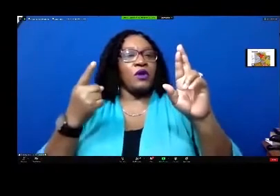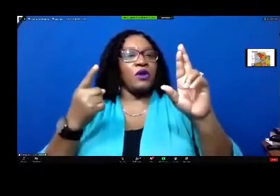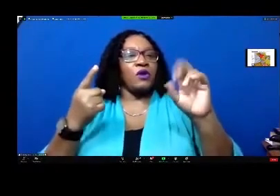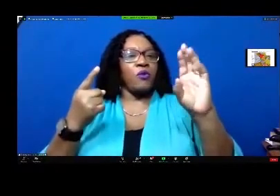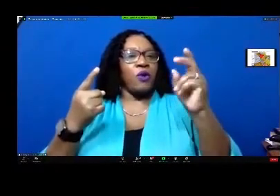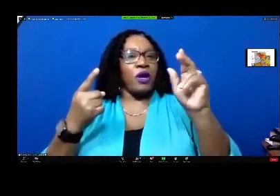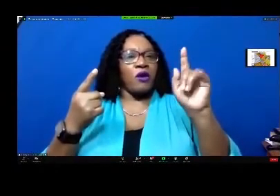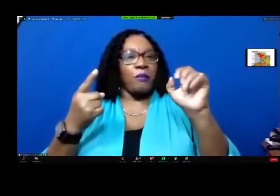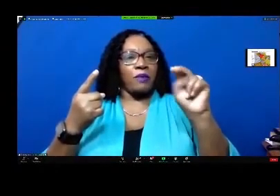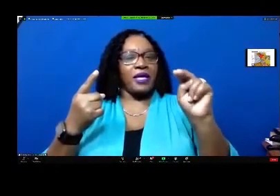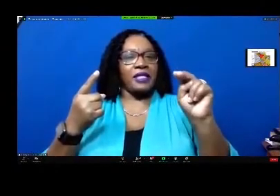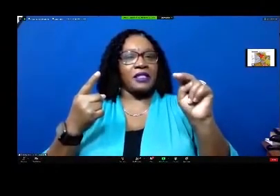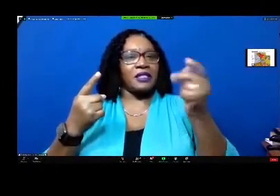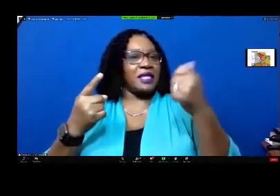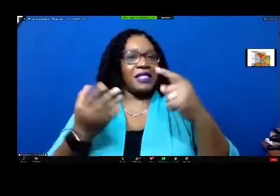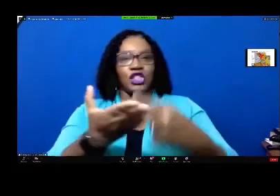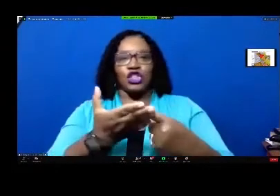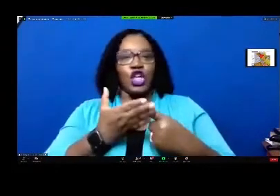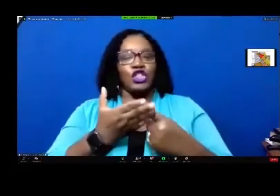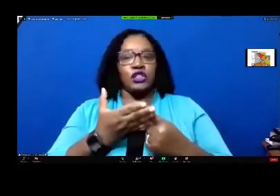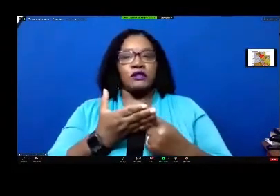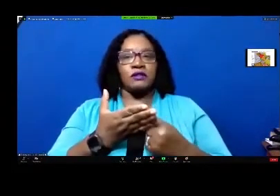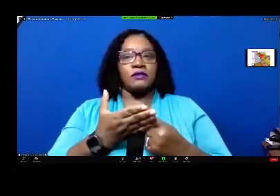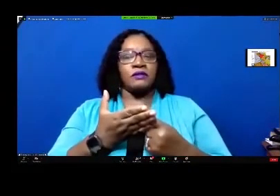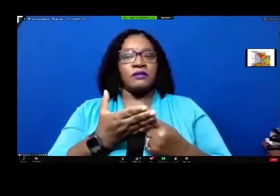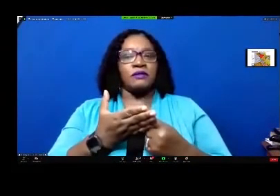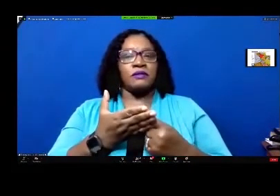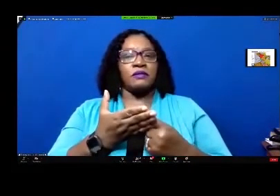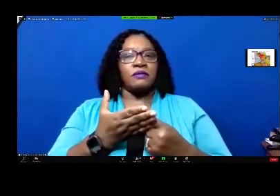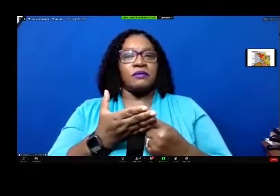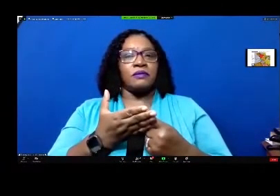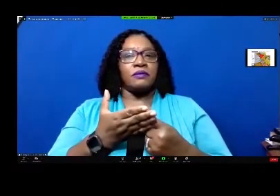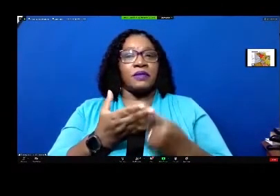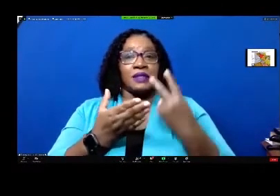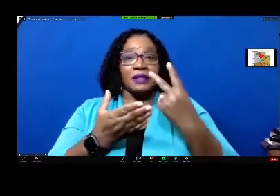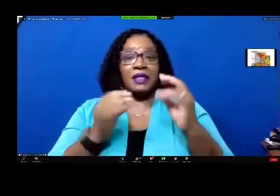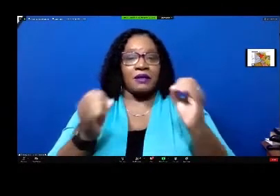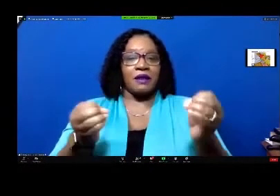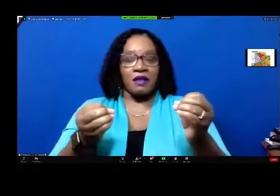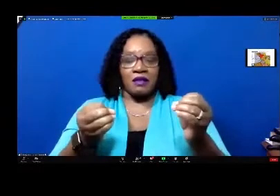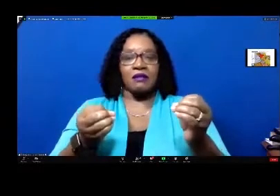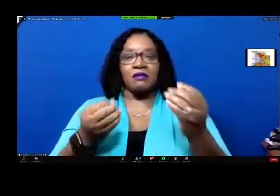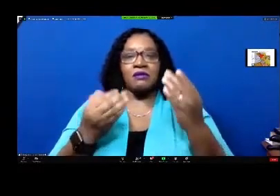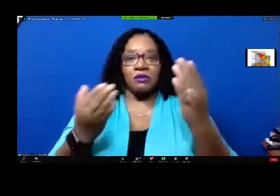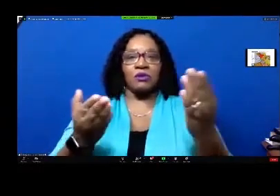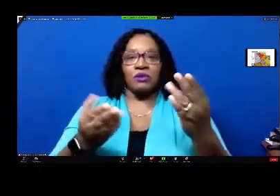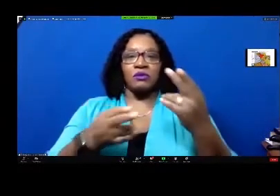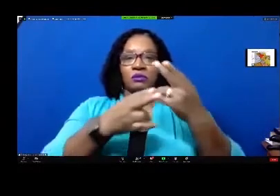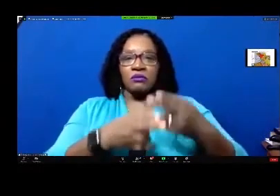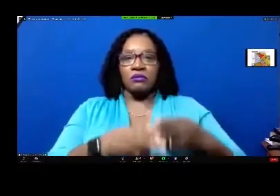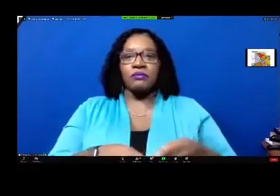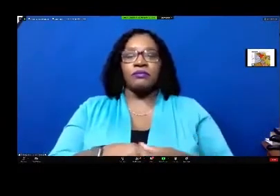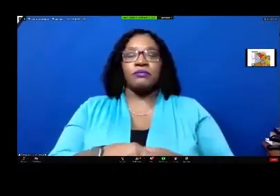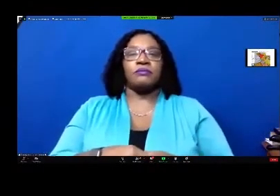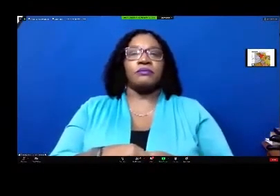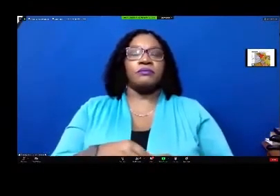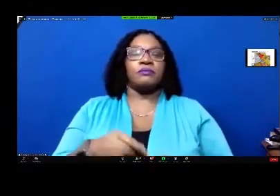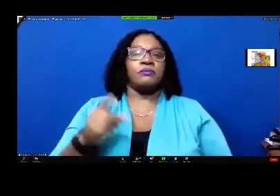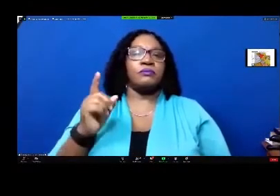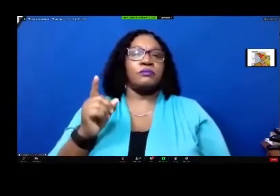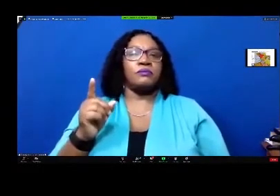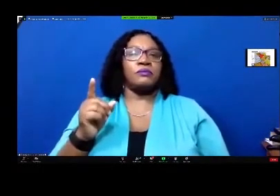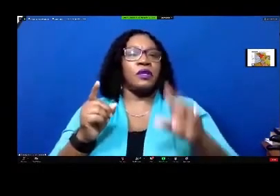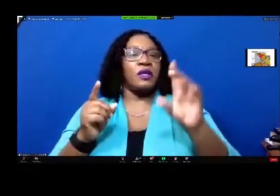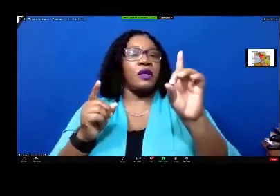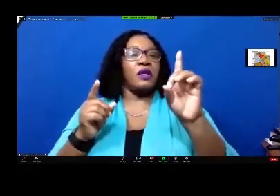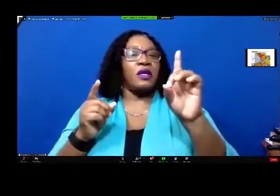is there any discussion from council seeing none i'll move the previous question the clerk call right mr